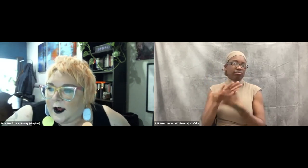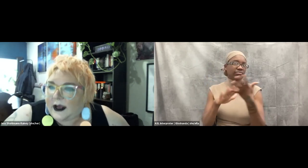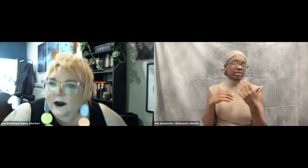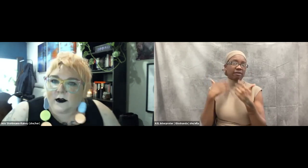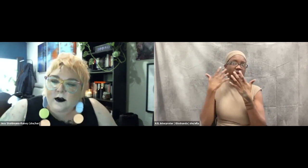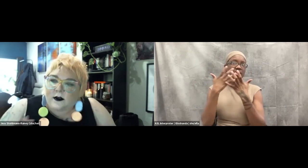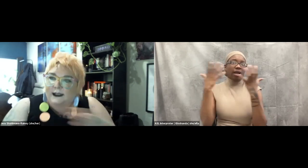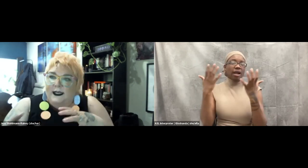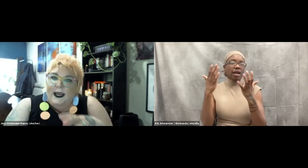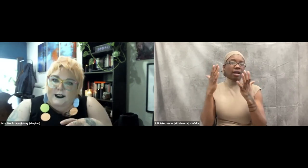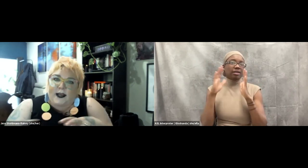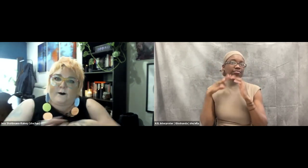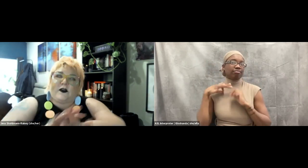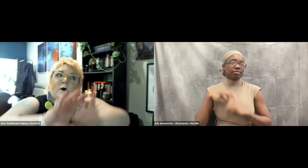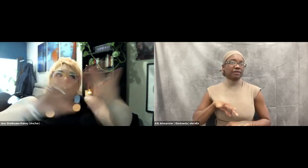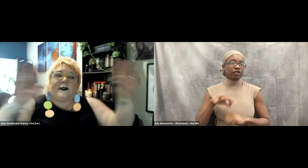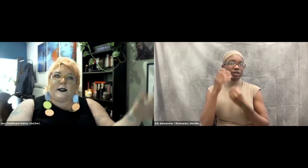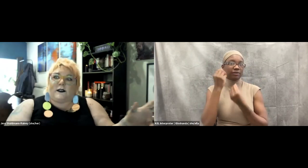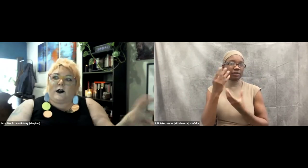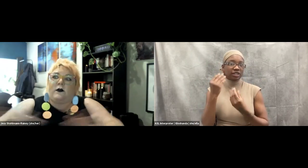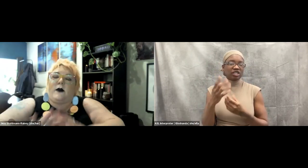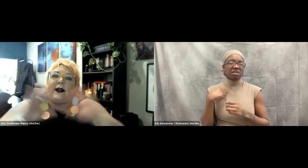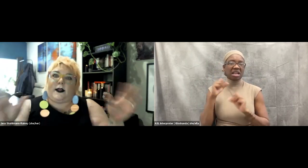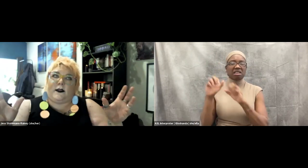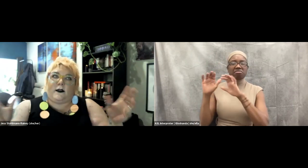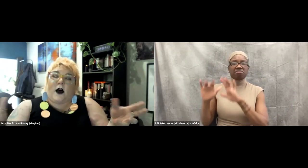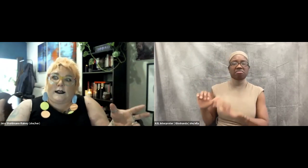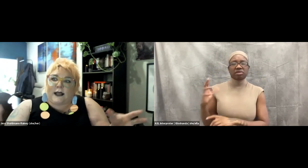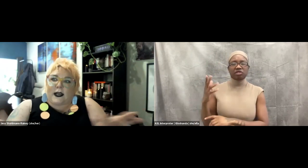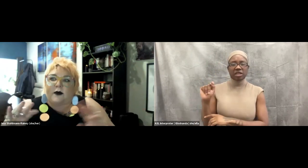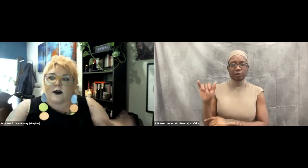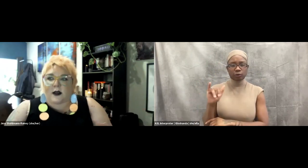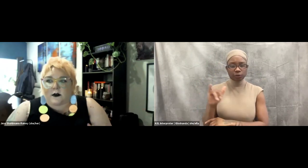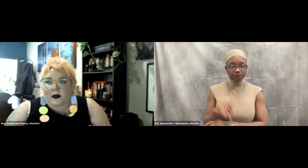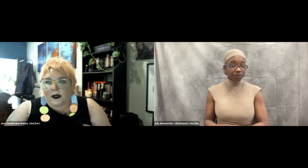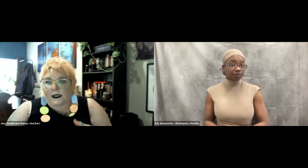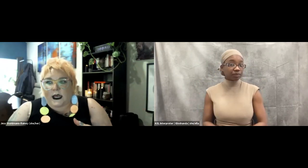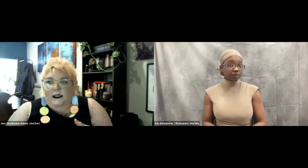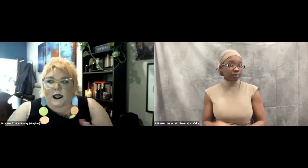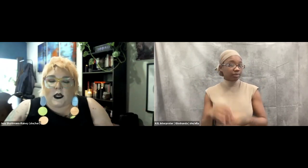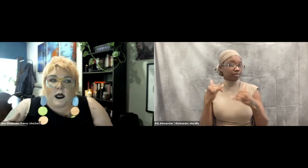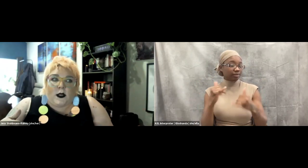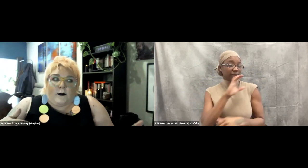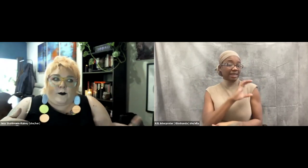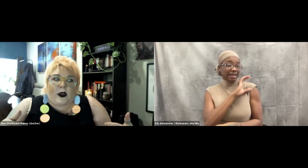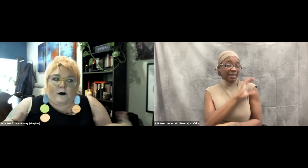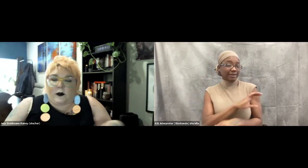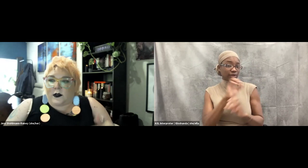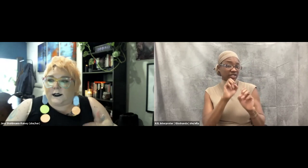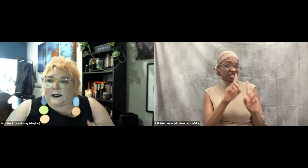I clinical education. So, so this is sort of the way that the law is set up that in clinical education, um,